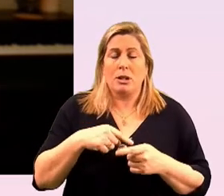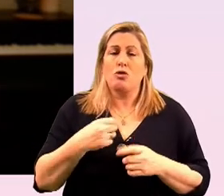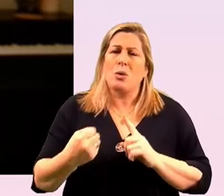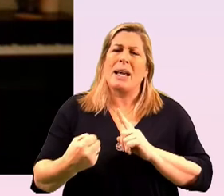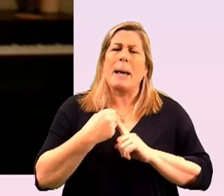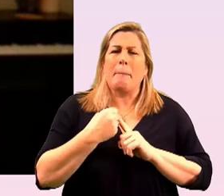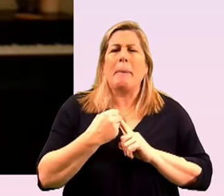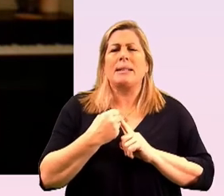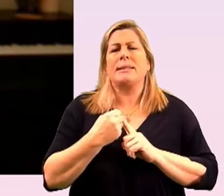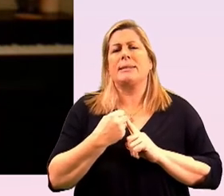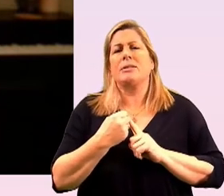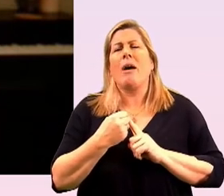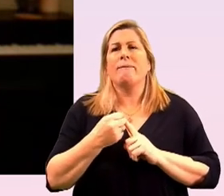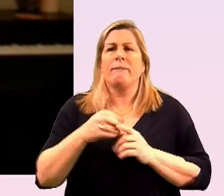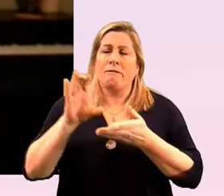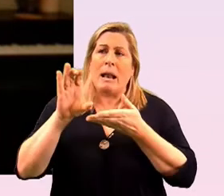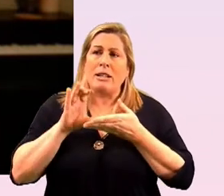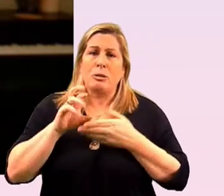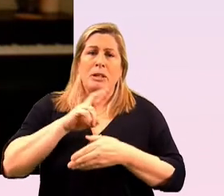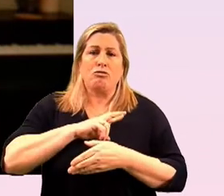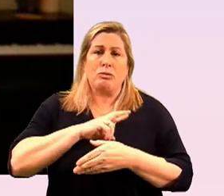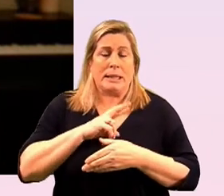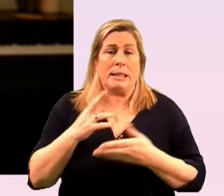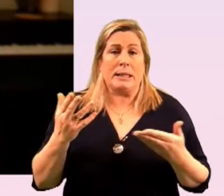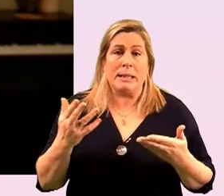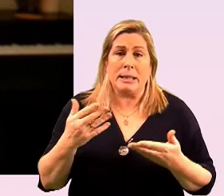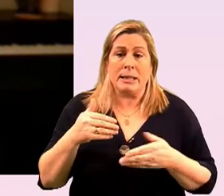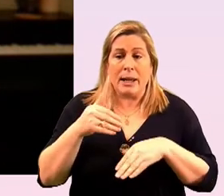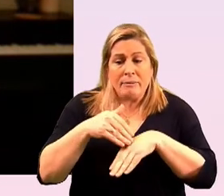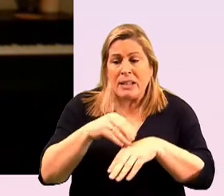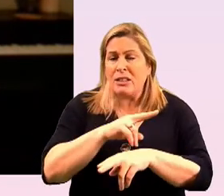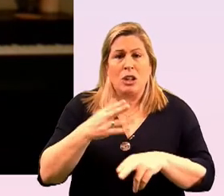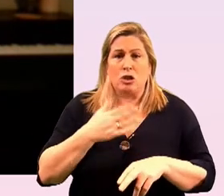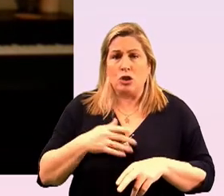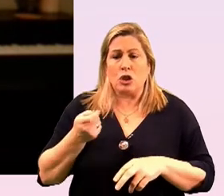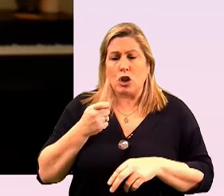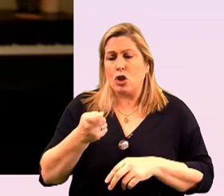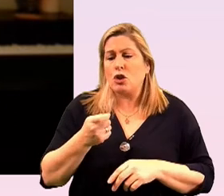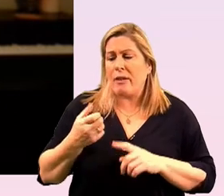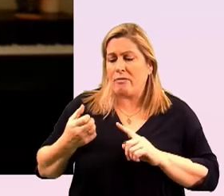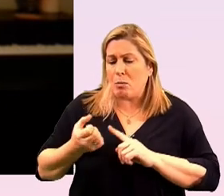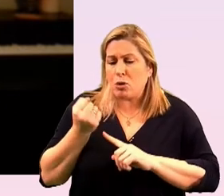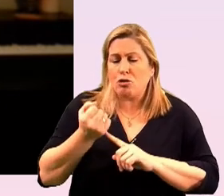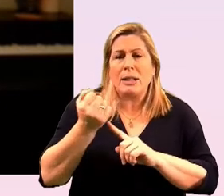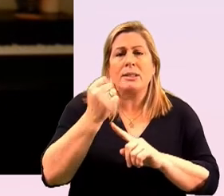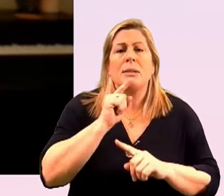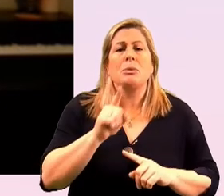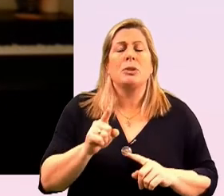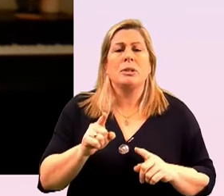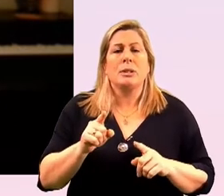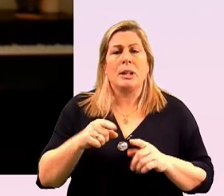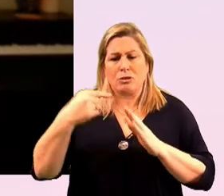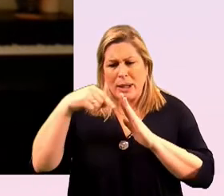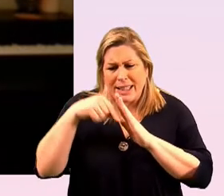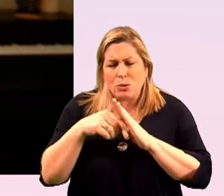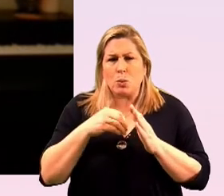um of philanthropy really flows to not just that journey and the progress but it's down into the